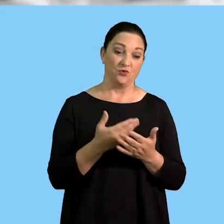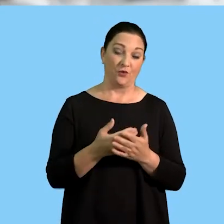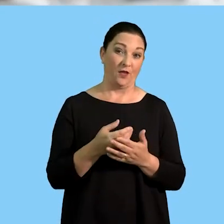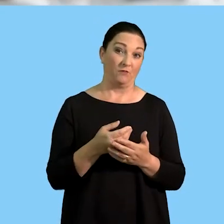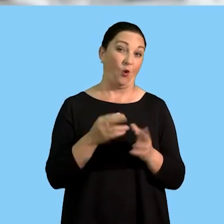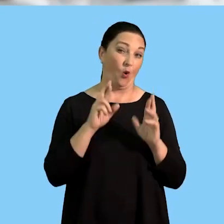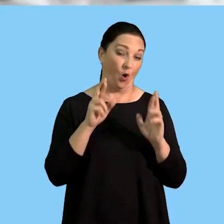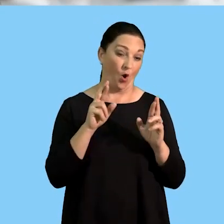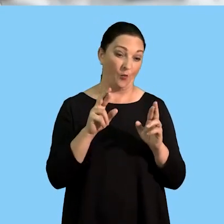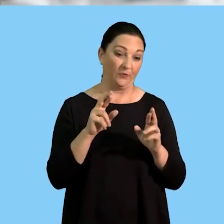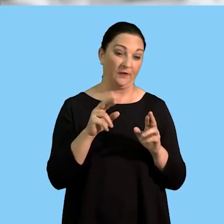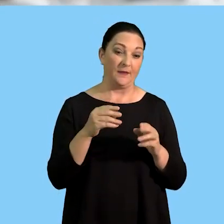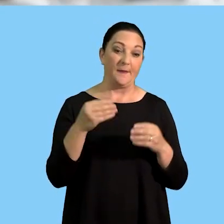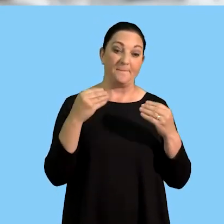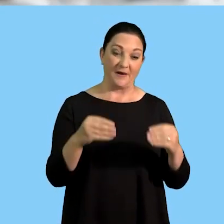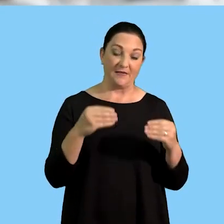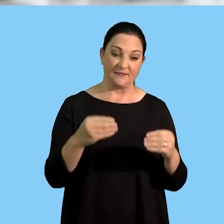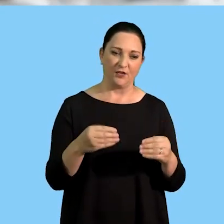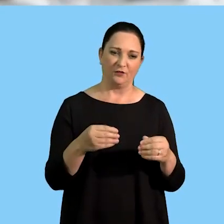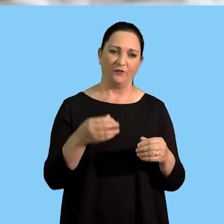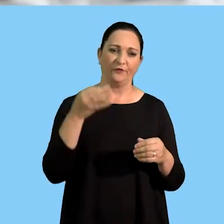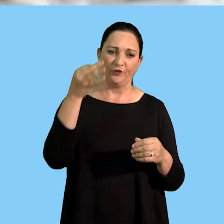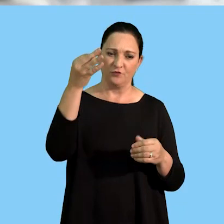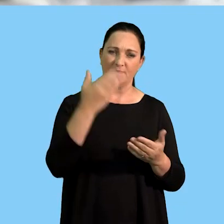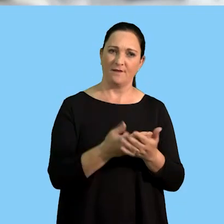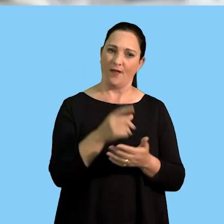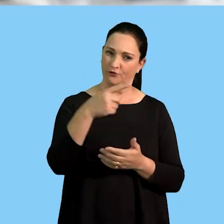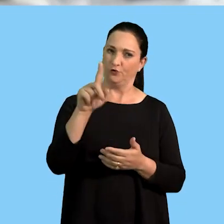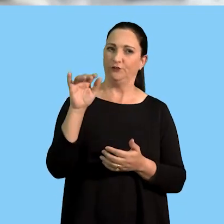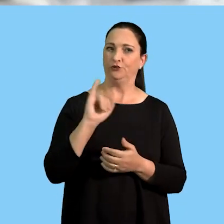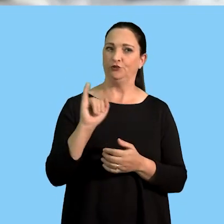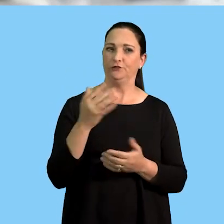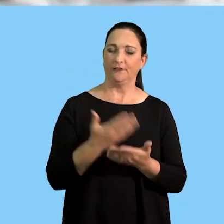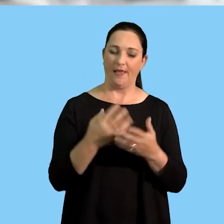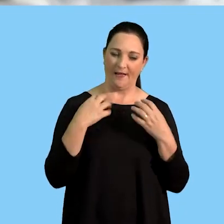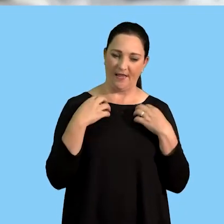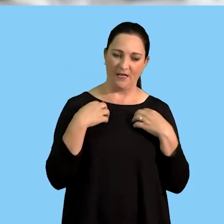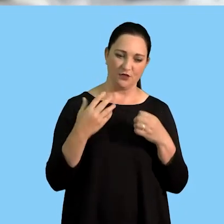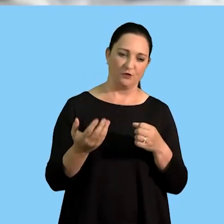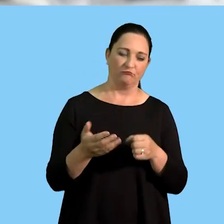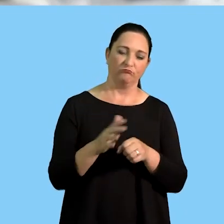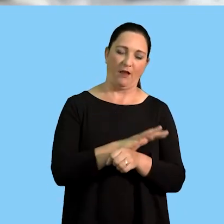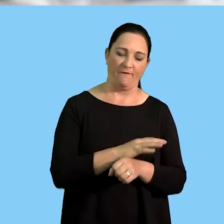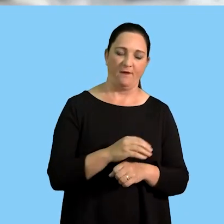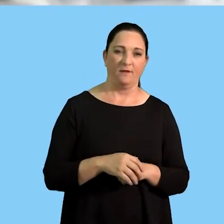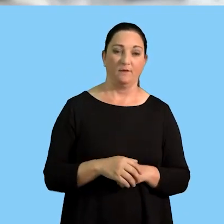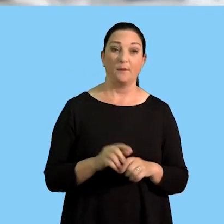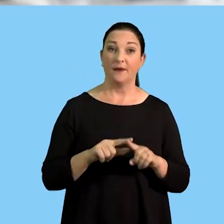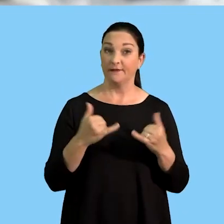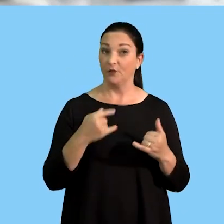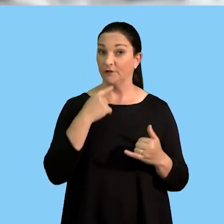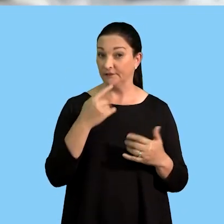take the right insurances for the right aspects of your business so that your assets can be protected so that with